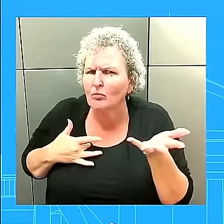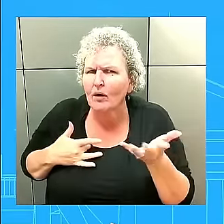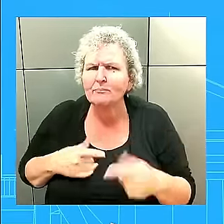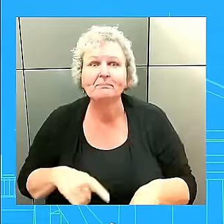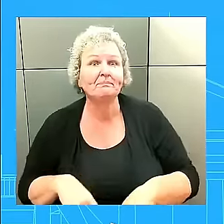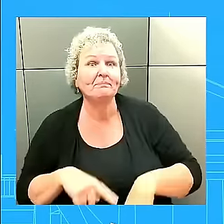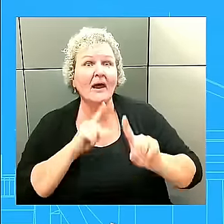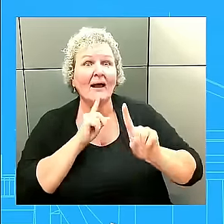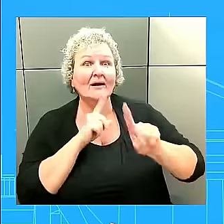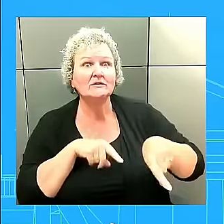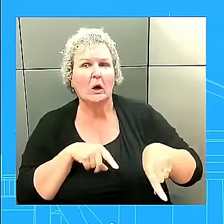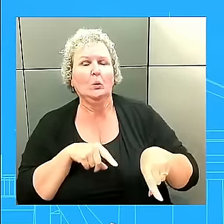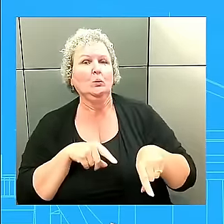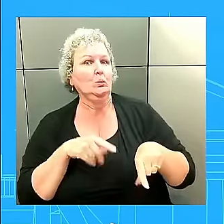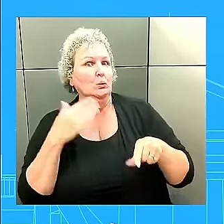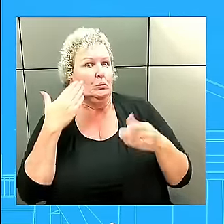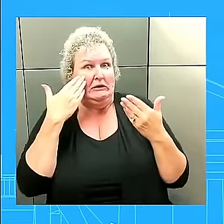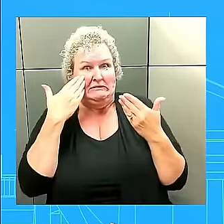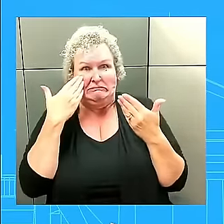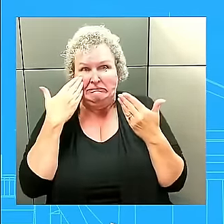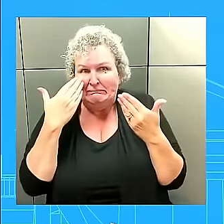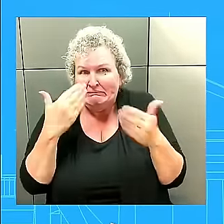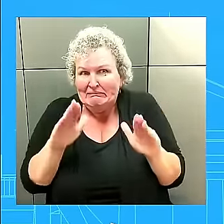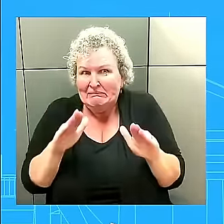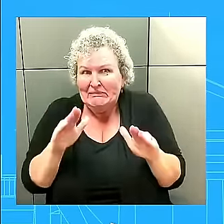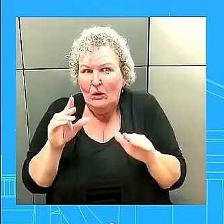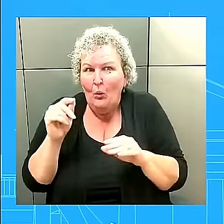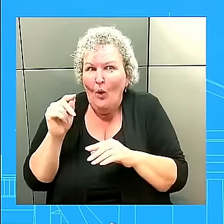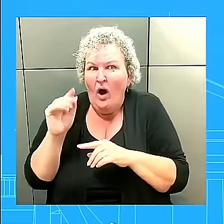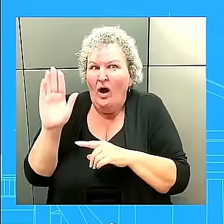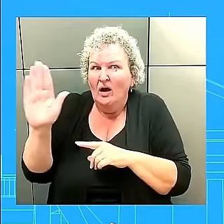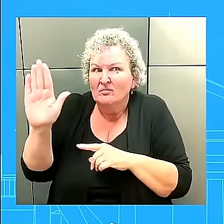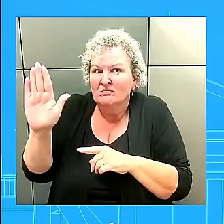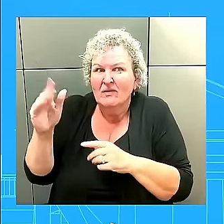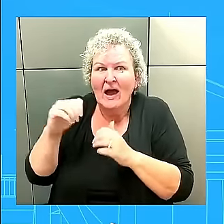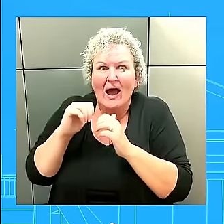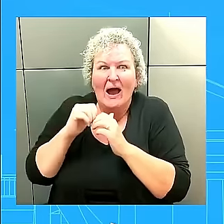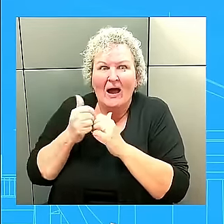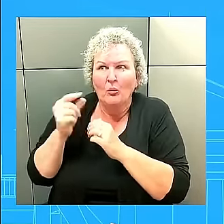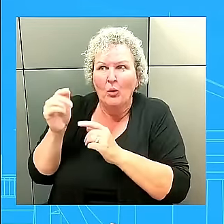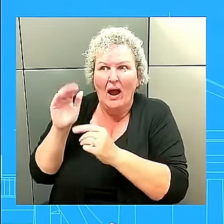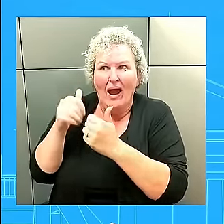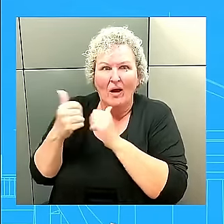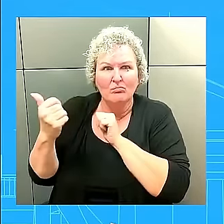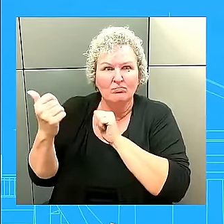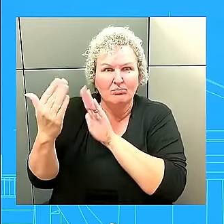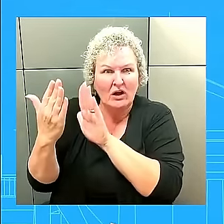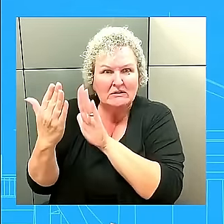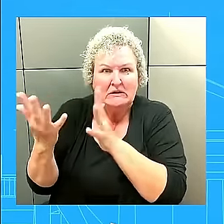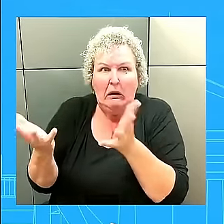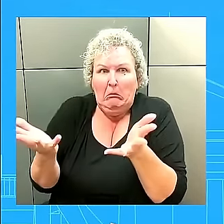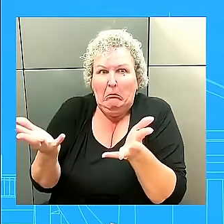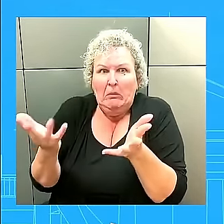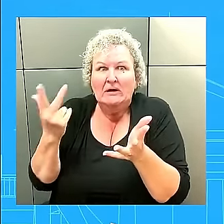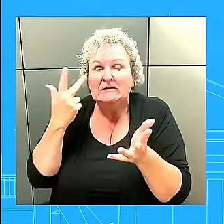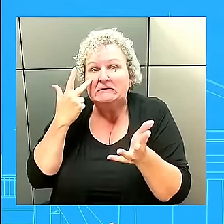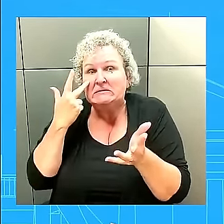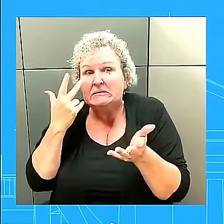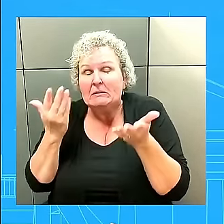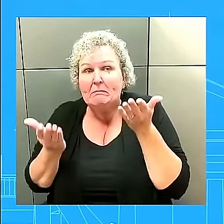would think that if you take their comments at face value about desiring stability and security